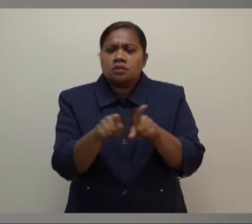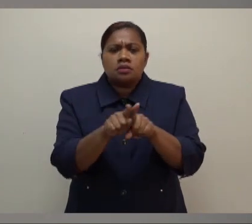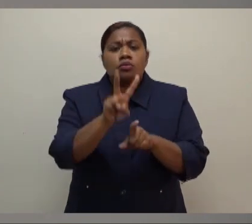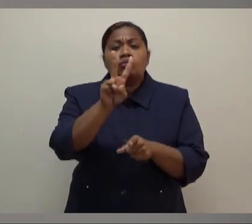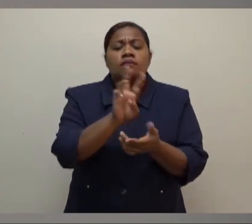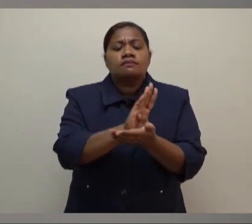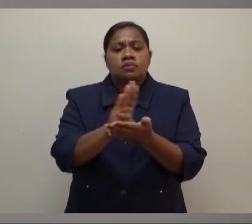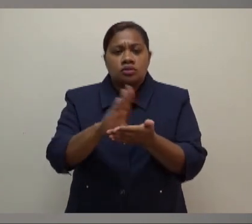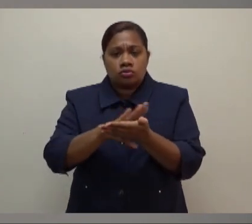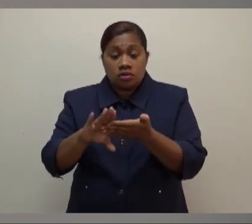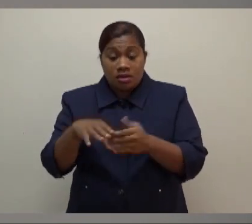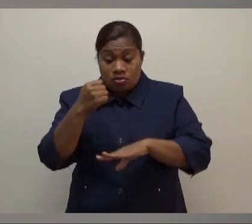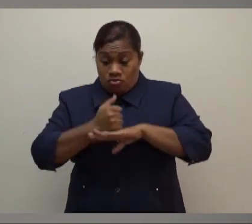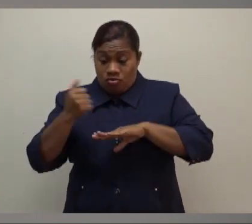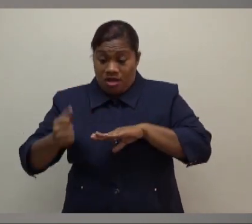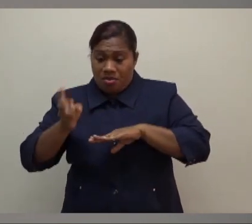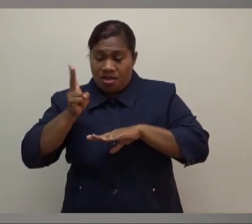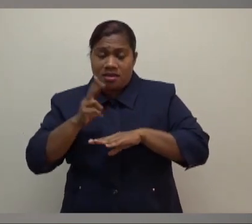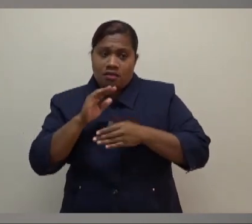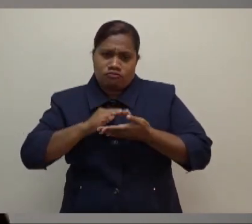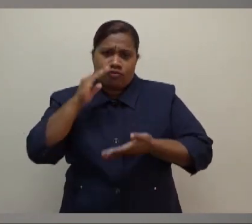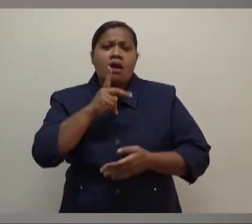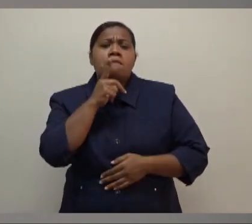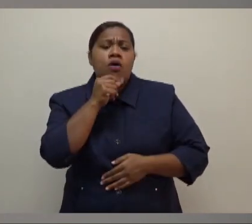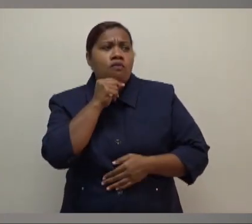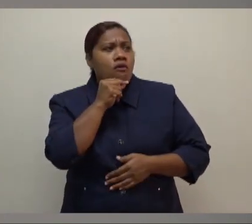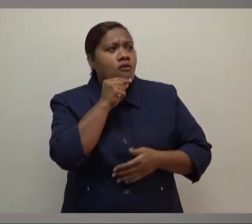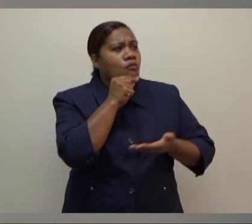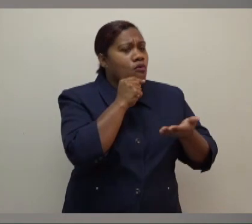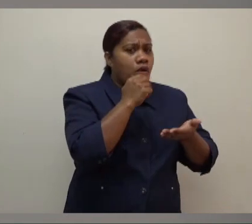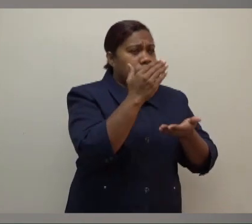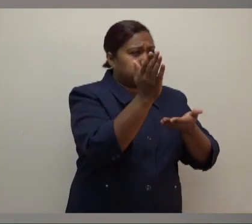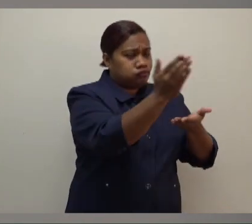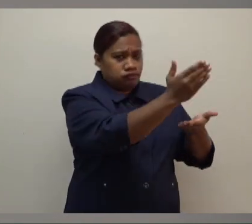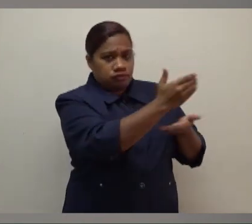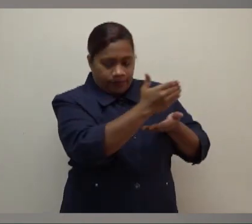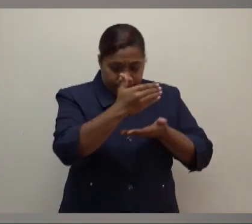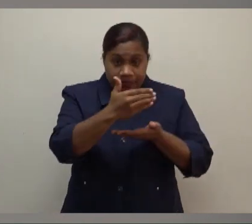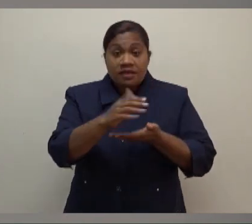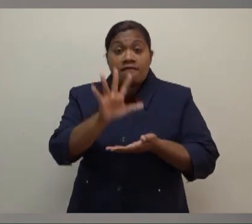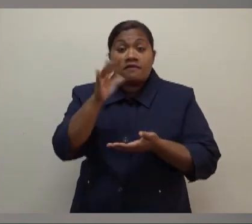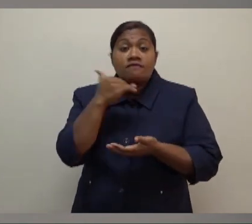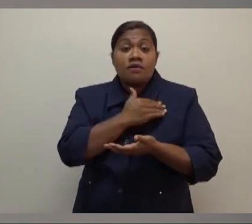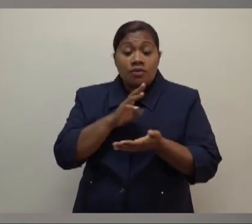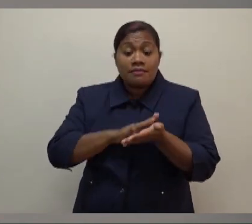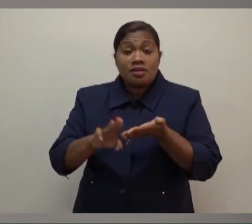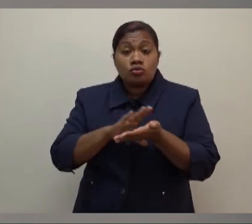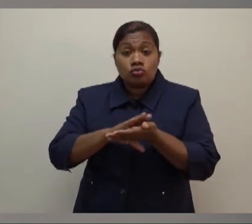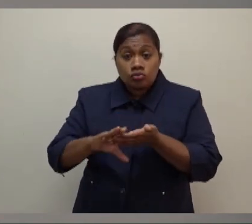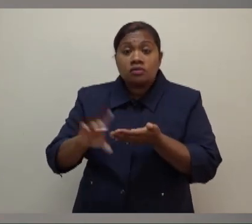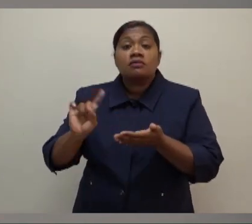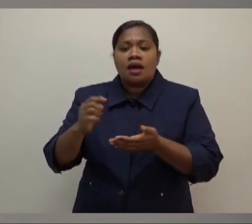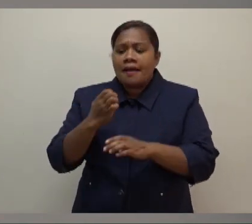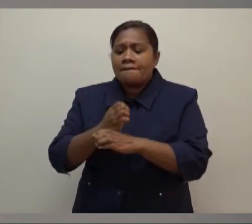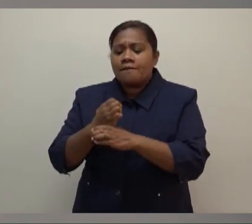increase its borrowings to sustain public expenditures and provide over $500 million in unemployment support and other relief